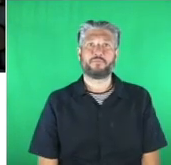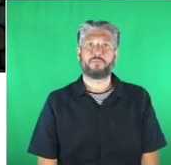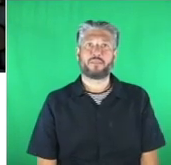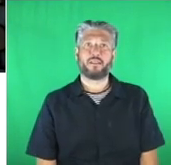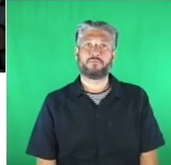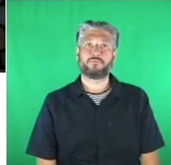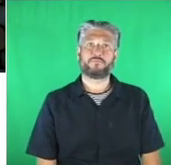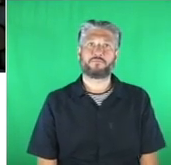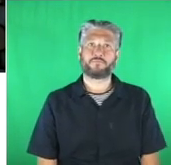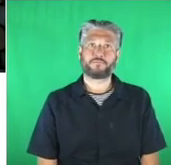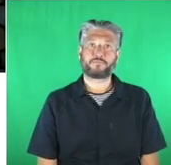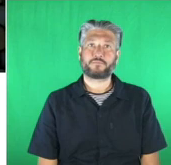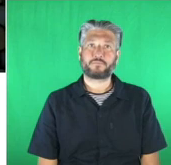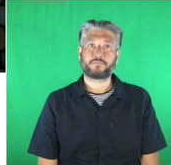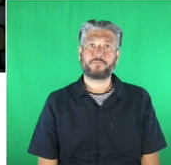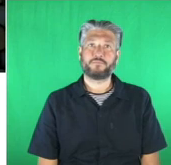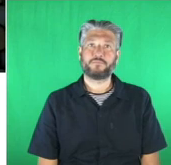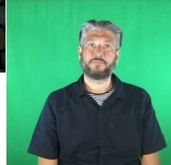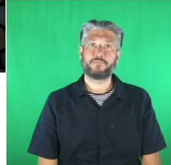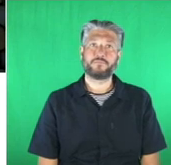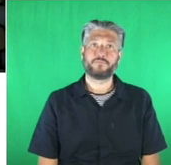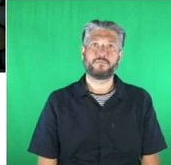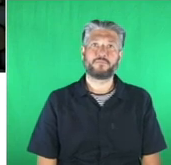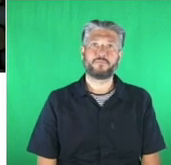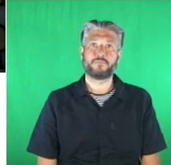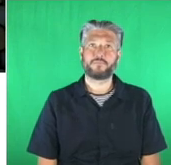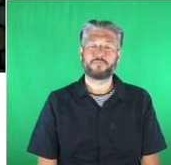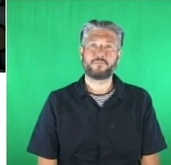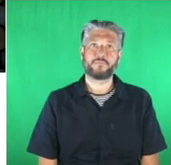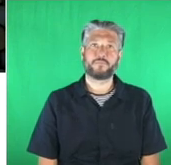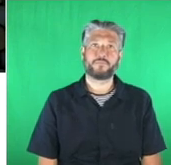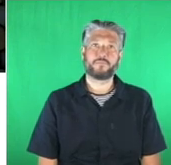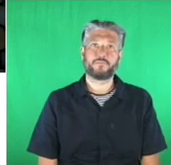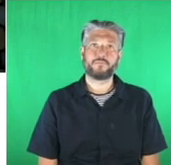Tech for Good winner is...